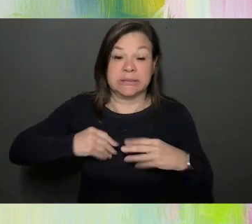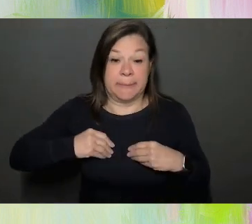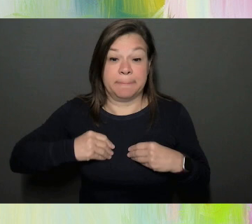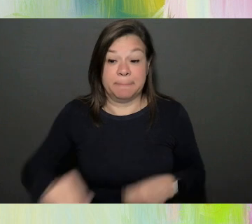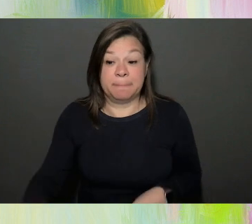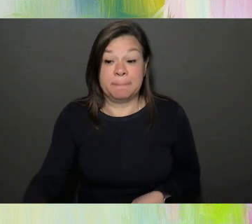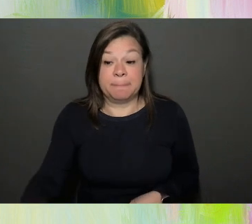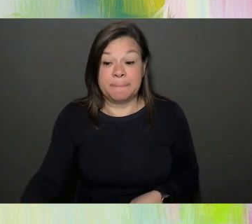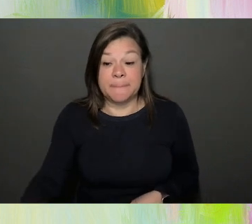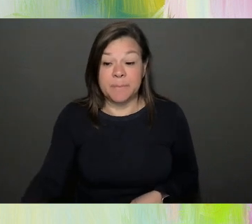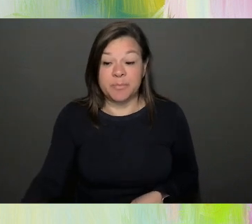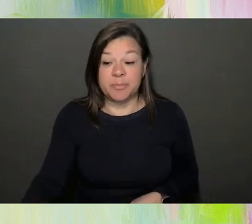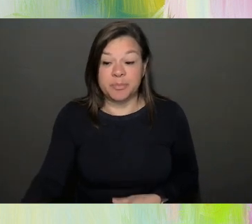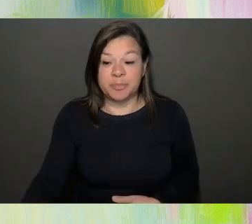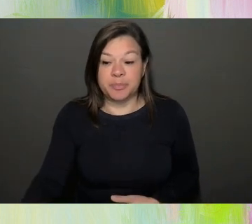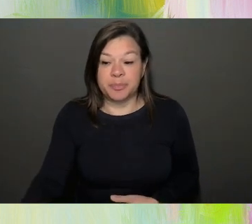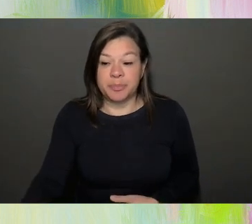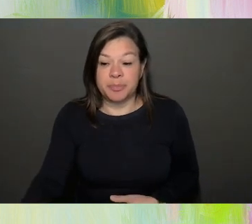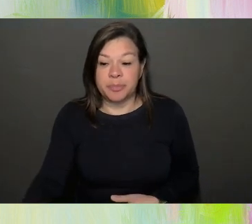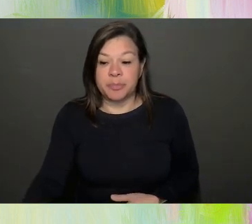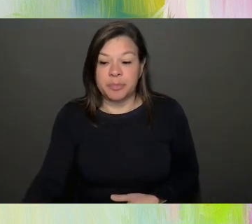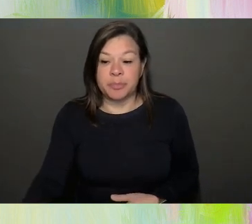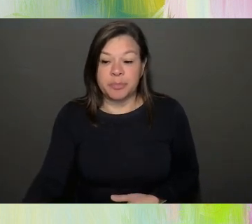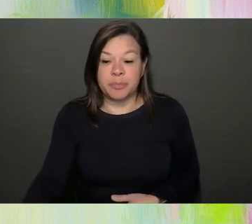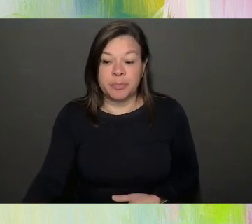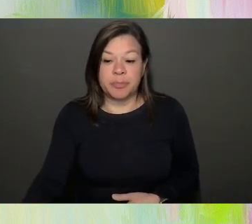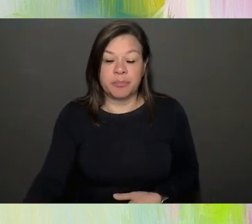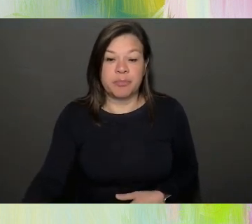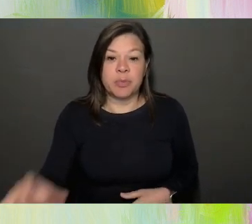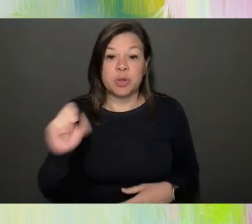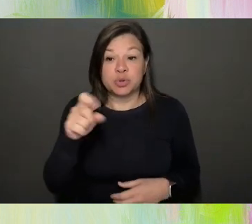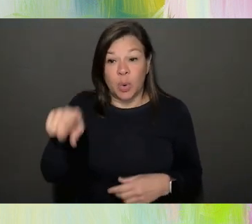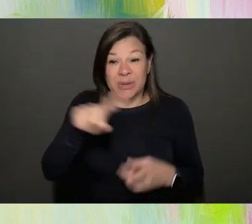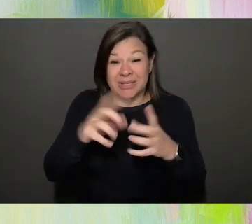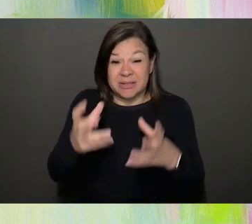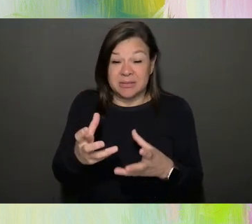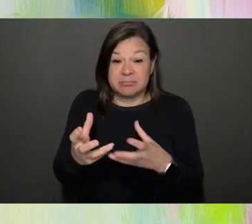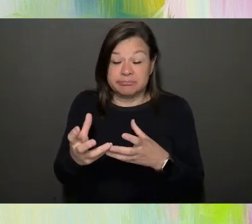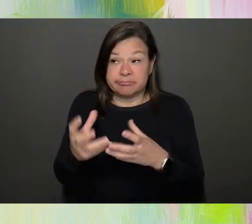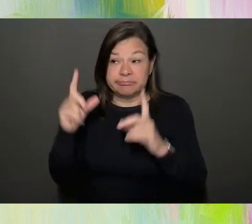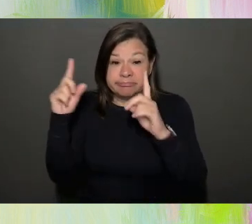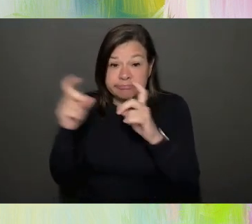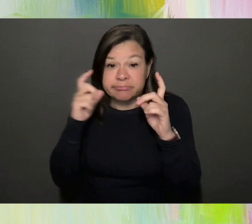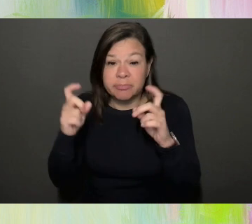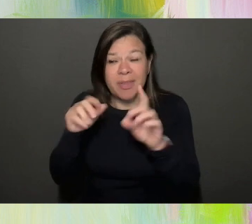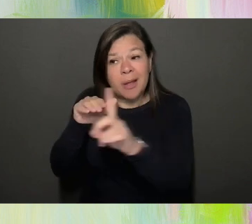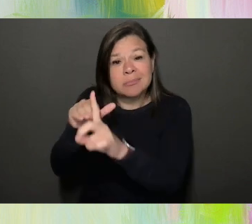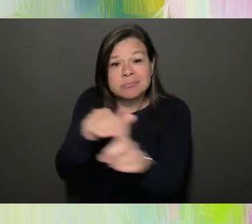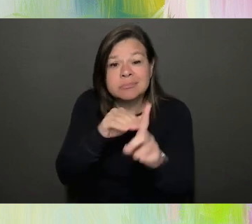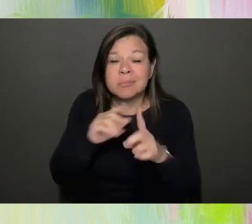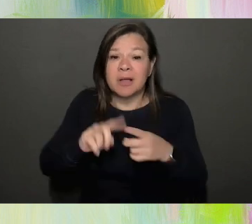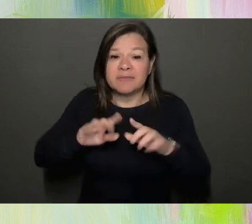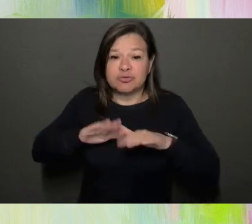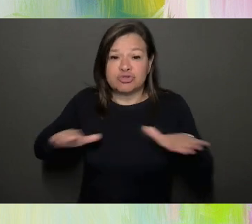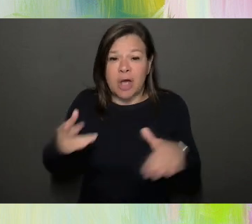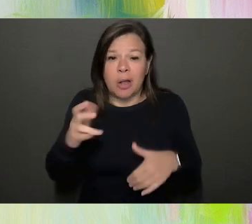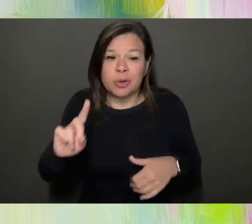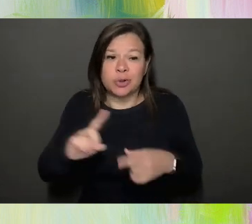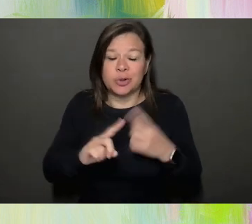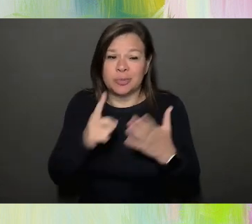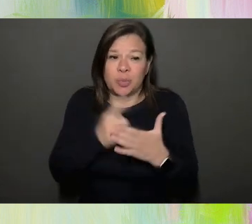he took this photo and, uh, which reminded him of his childhood and why he did when he was